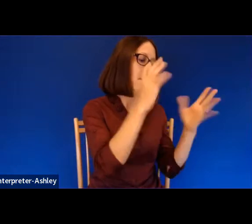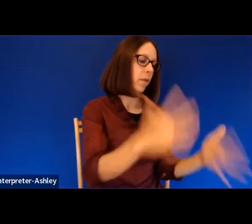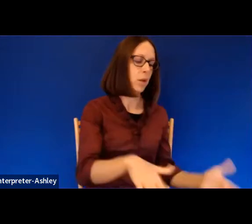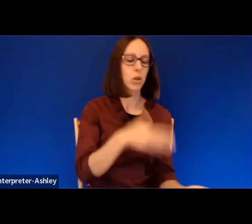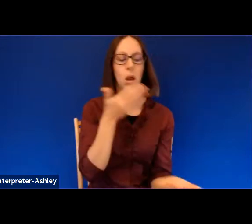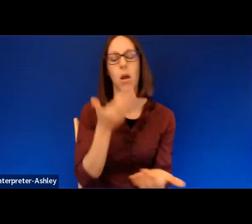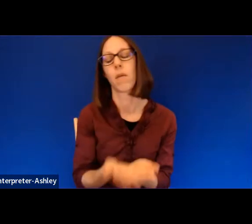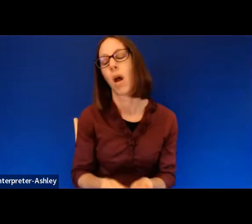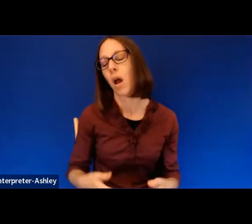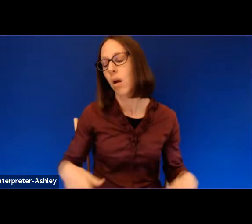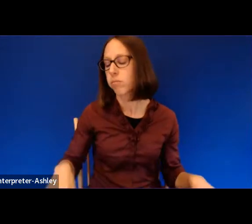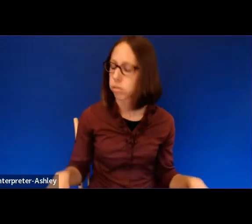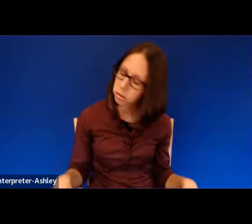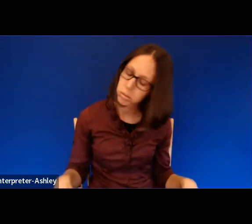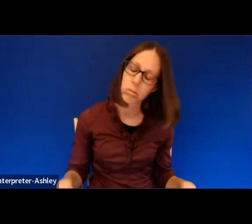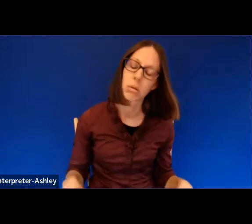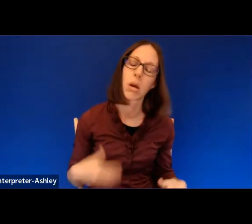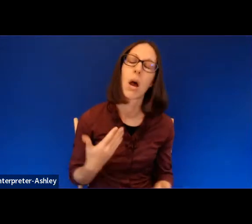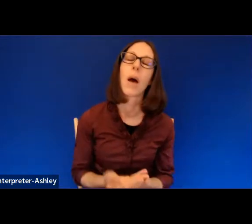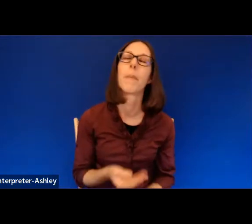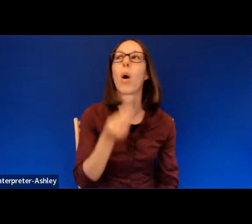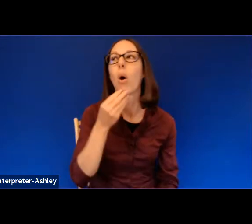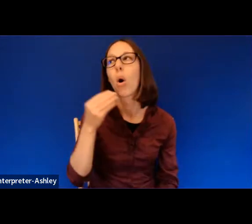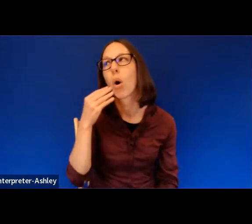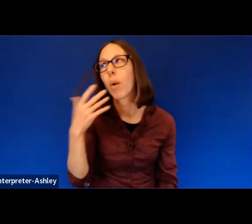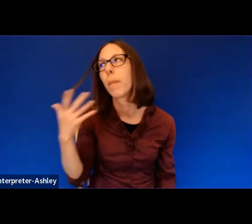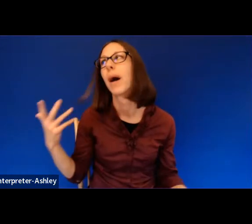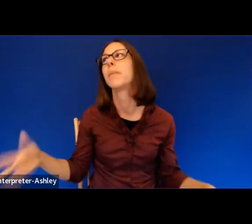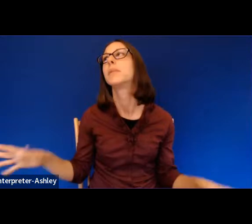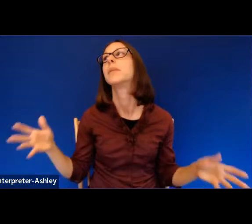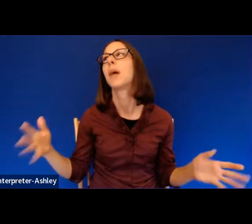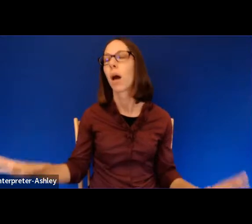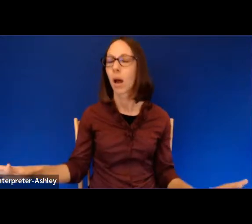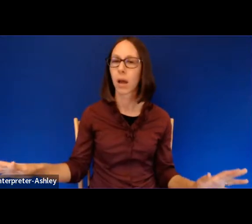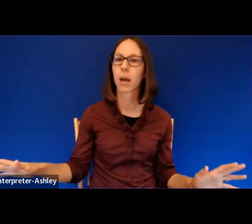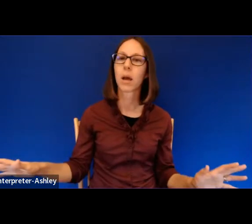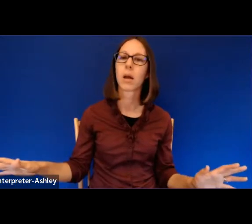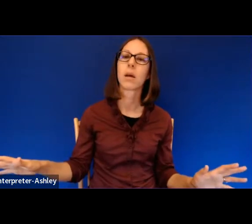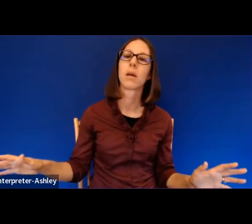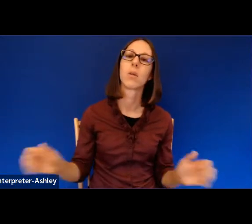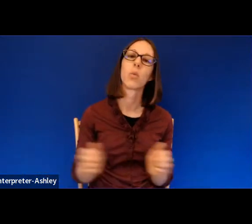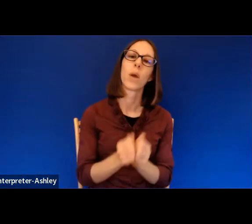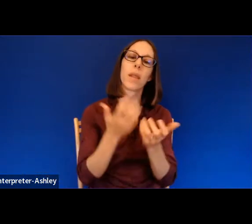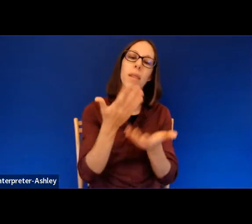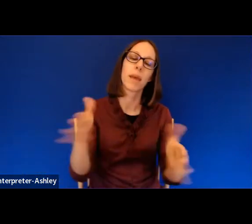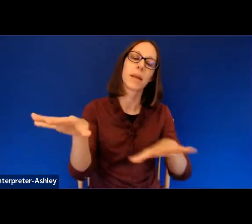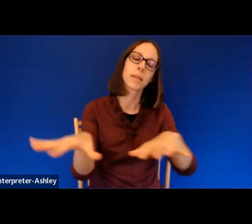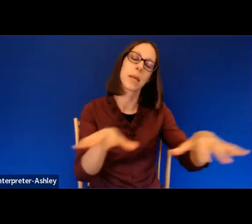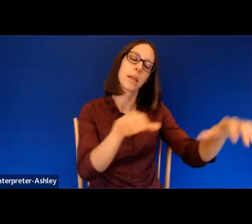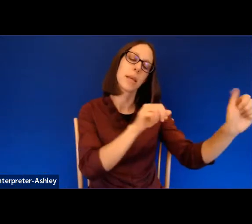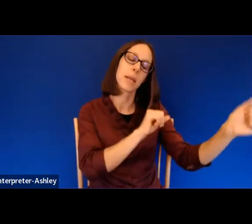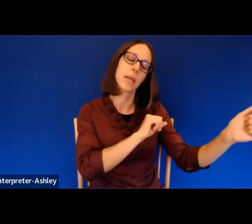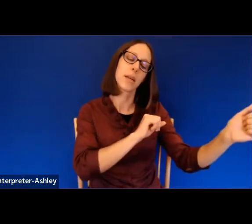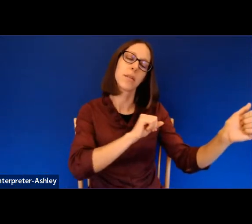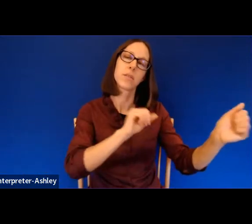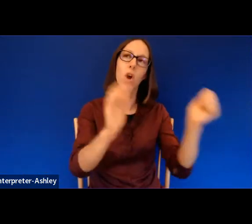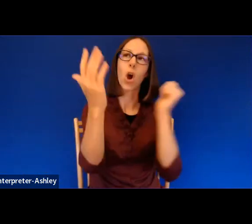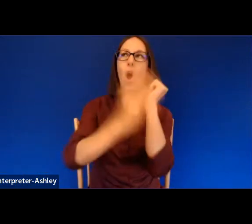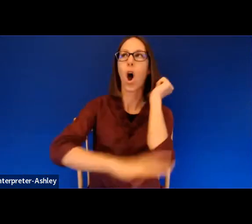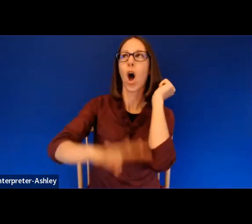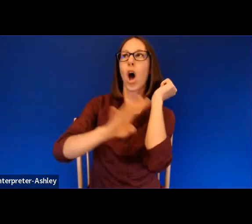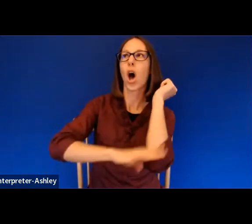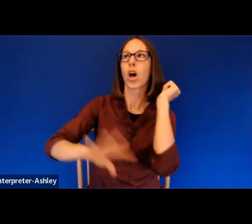I'm done being in love with what leaves. Autumn gathers in the trees. Russet.